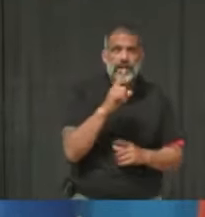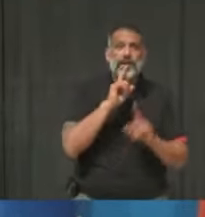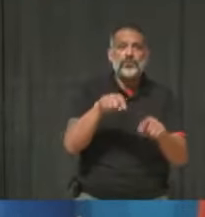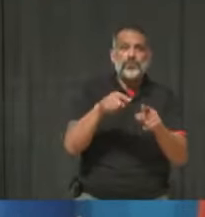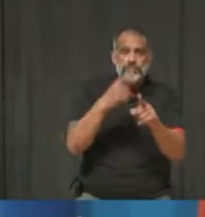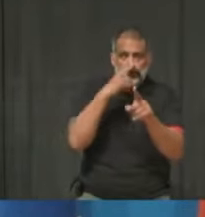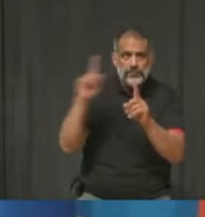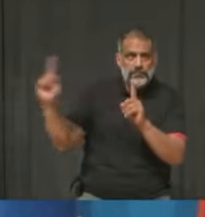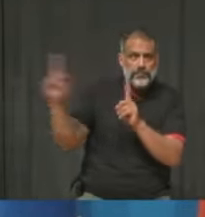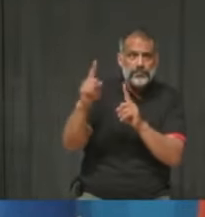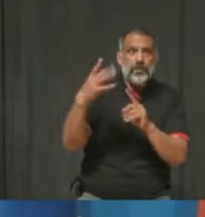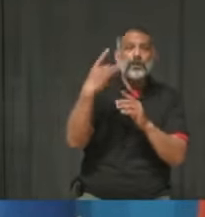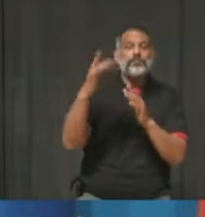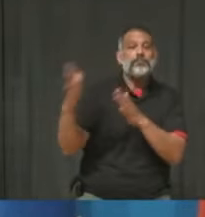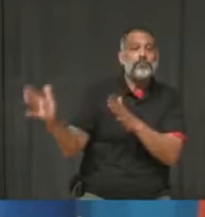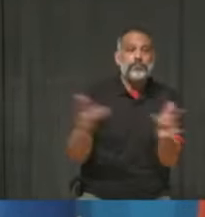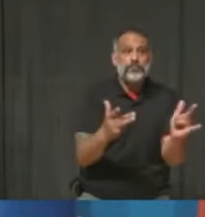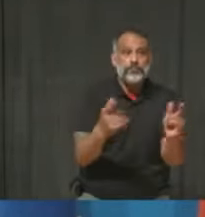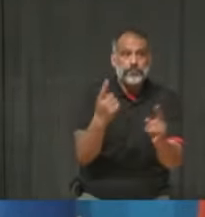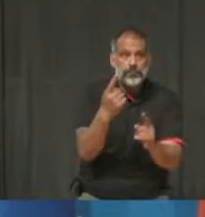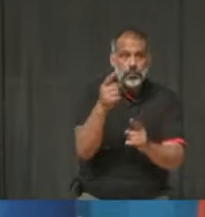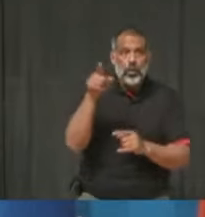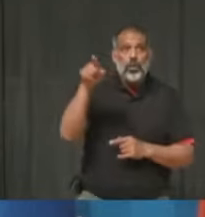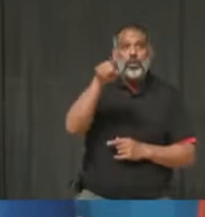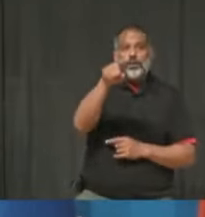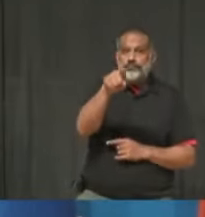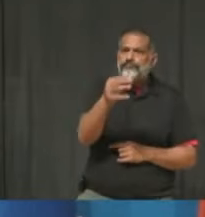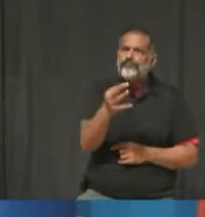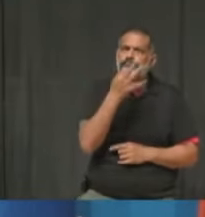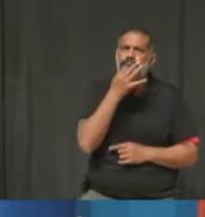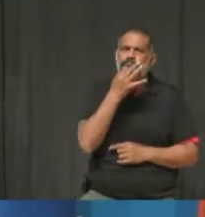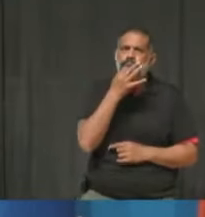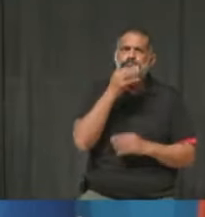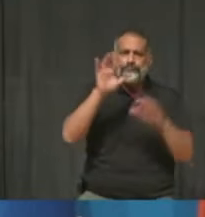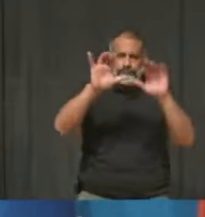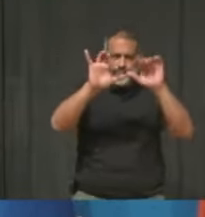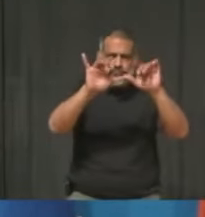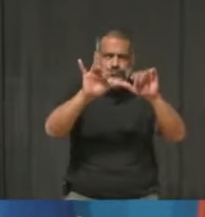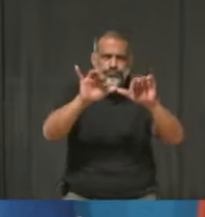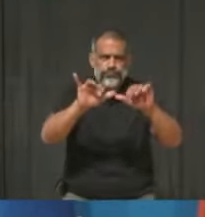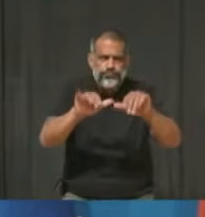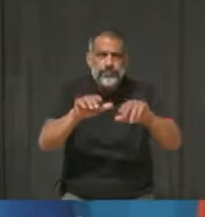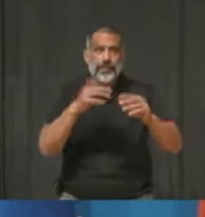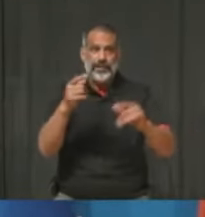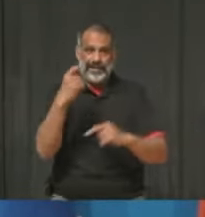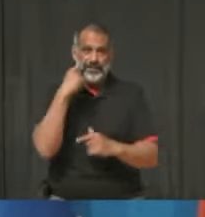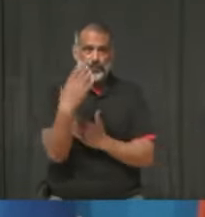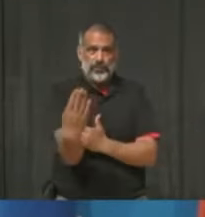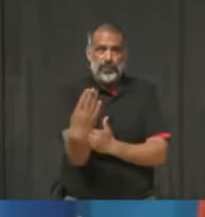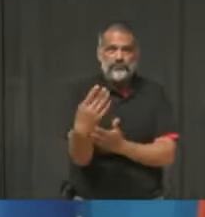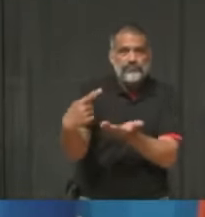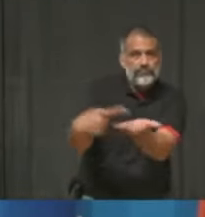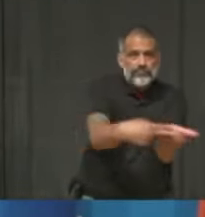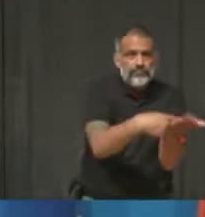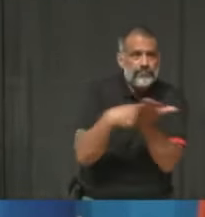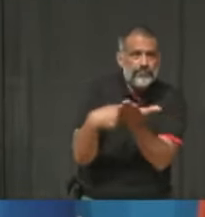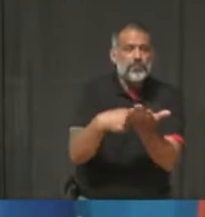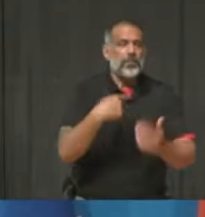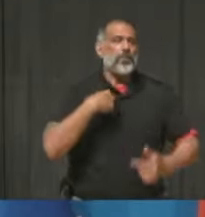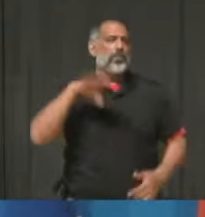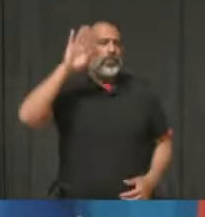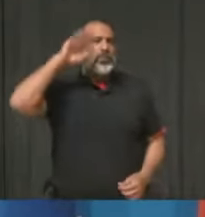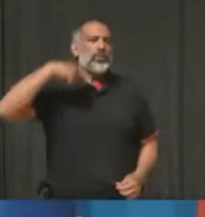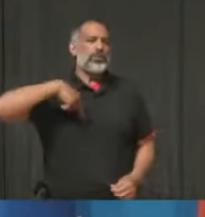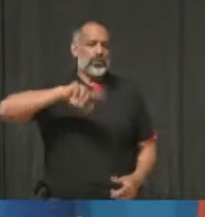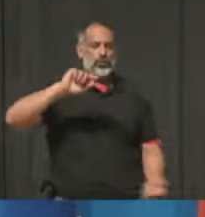going forward. We know what we know. You have outlined it very well. We, we discussed it this morning. We know we have a lot of work to do. So, Rob, why don't you come up and